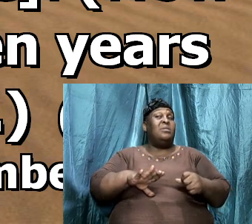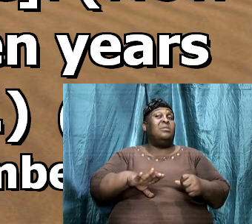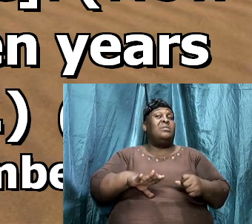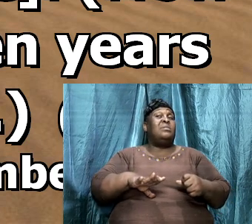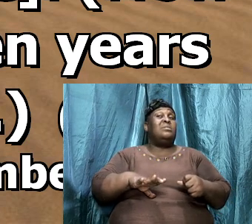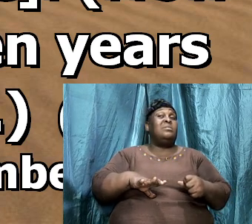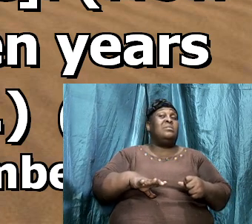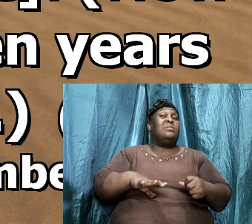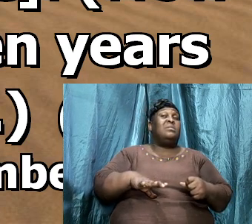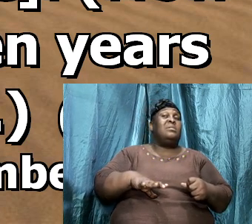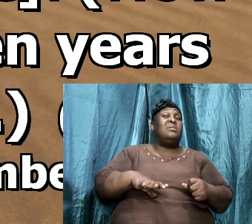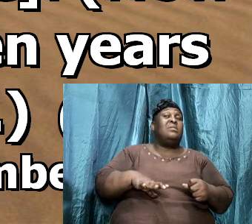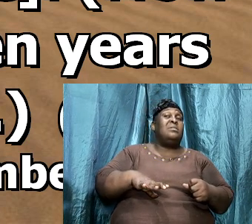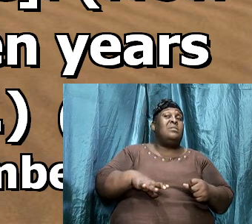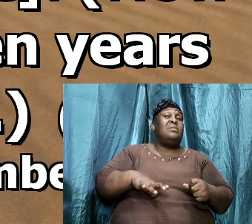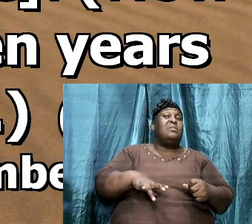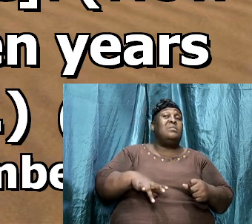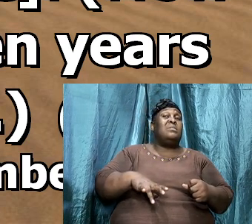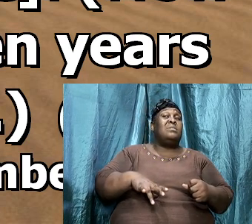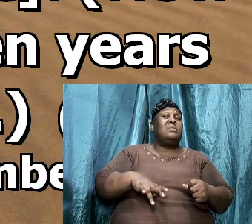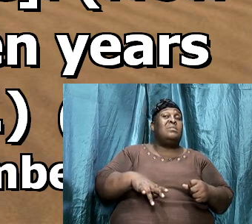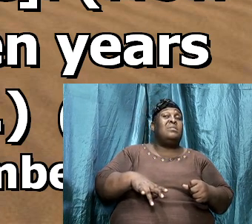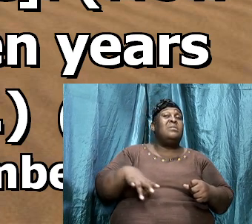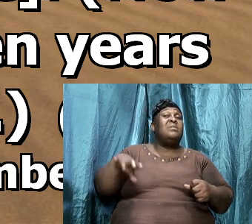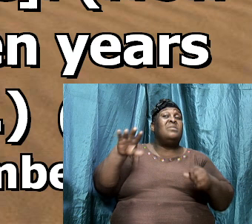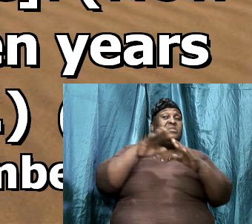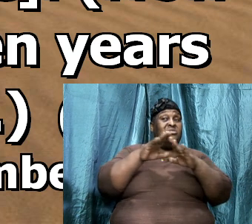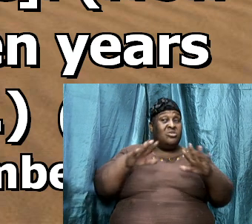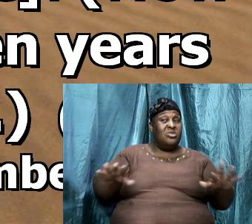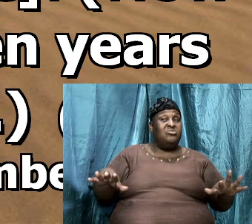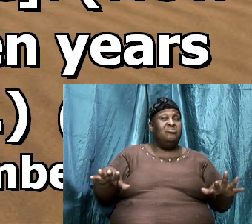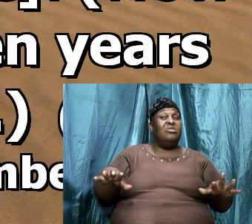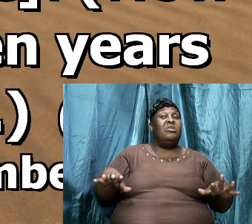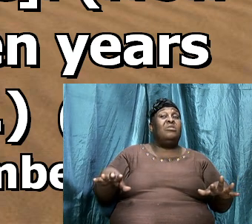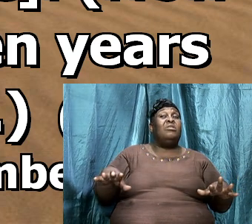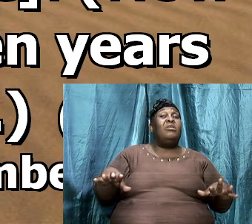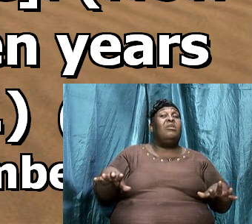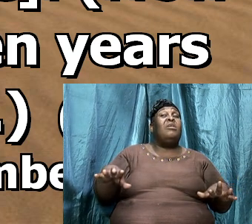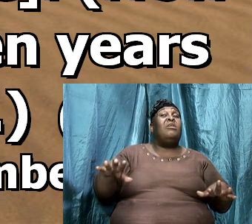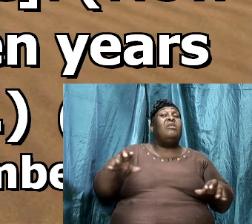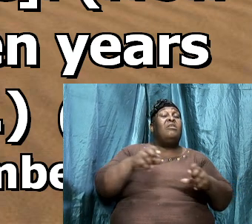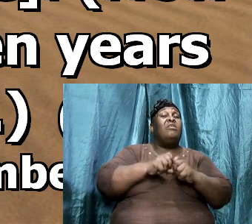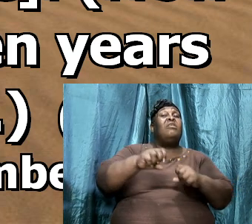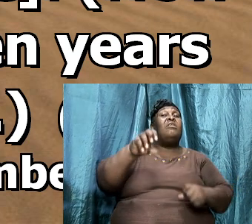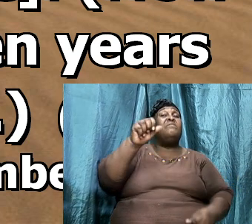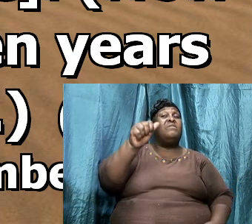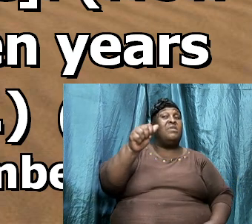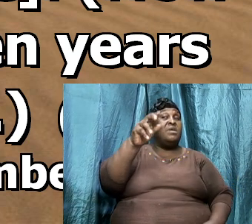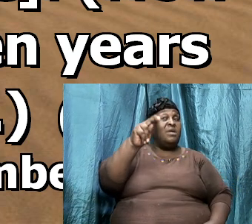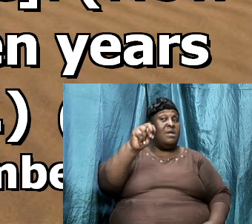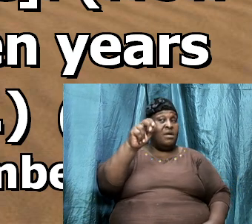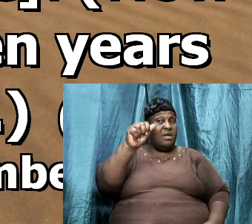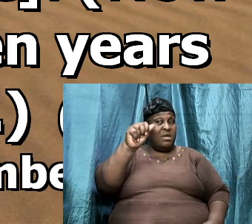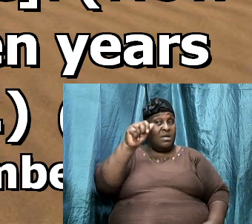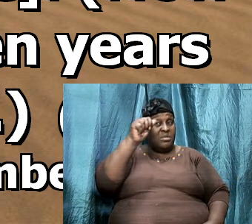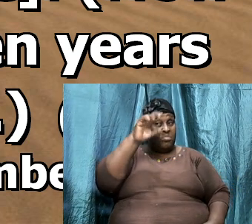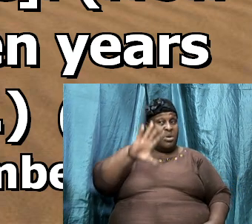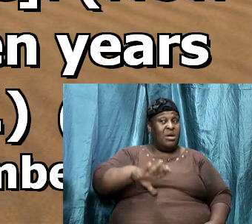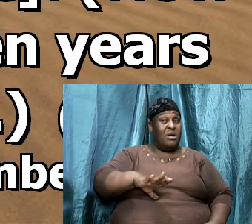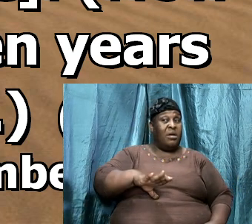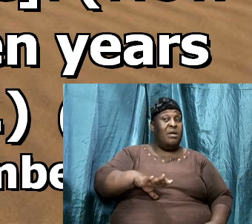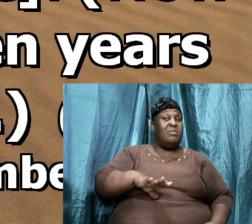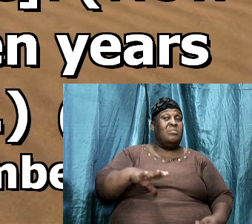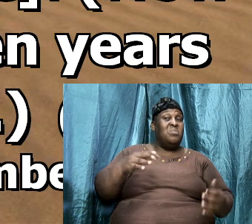Sheheshai, and Talmai, the children of Enoch, were. Hebron was